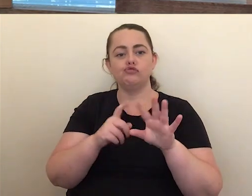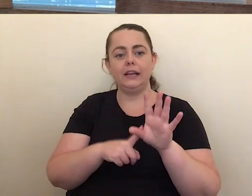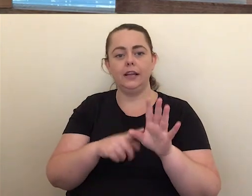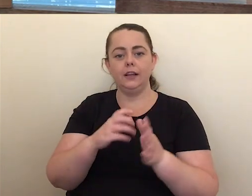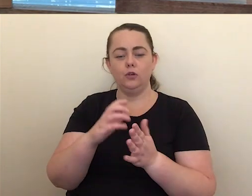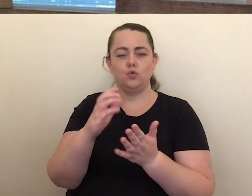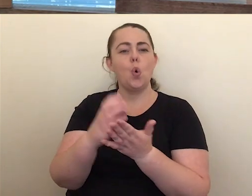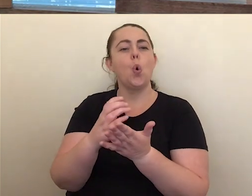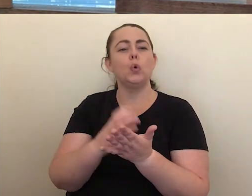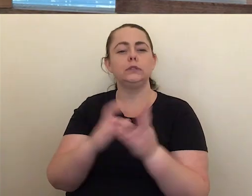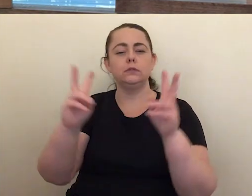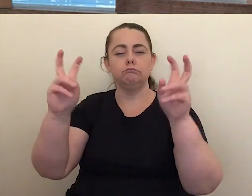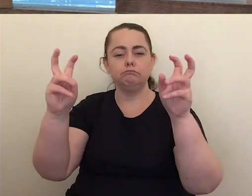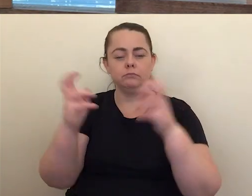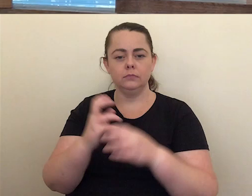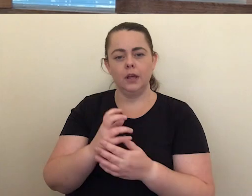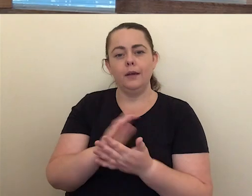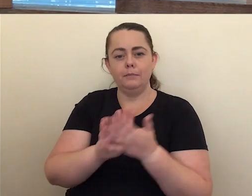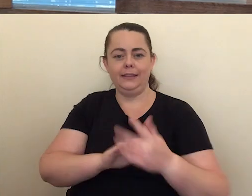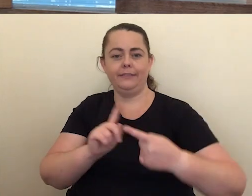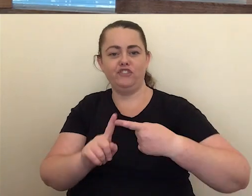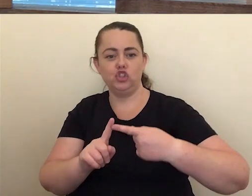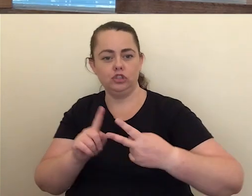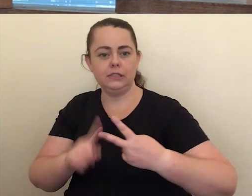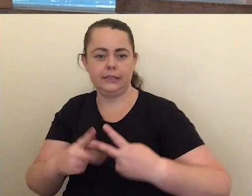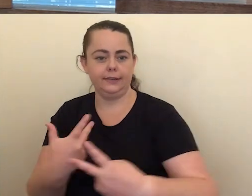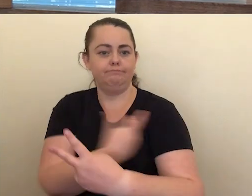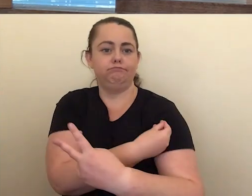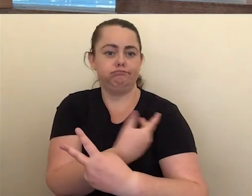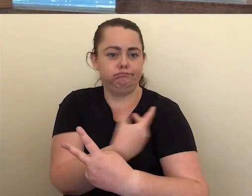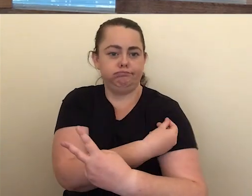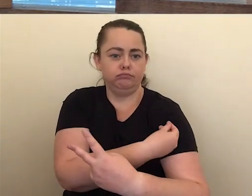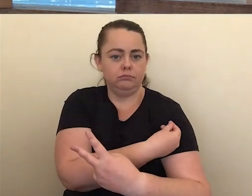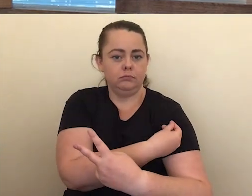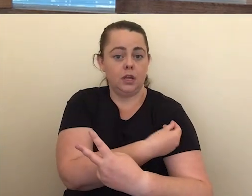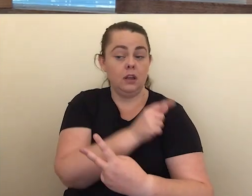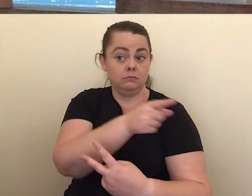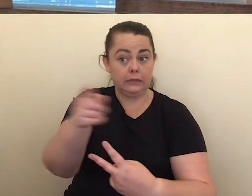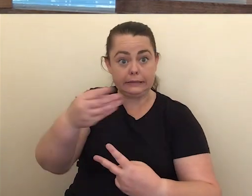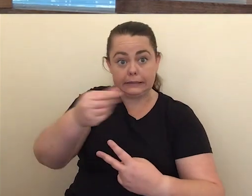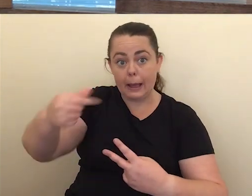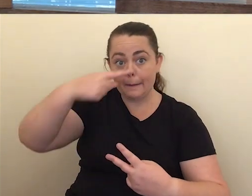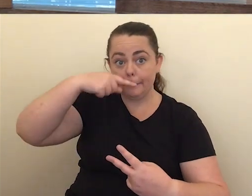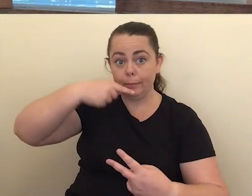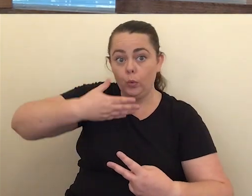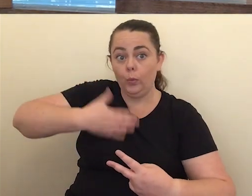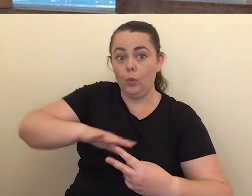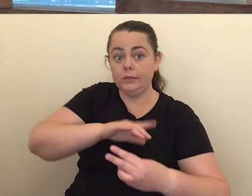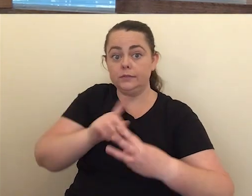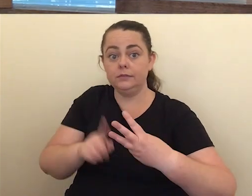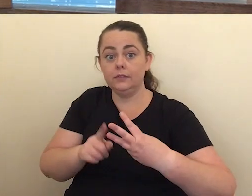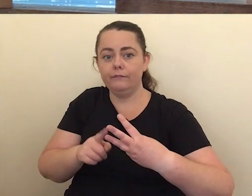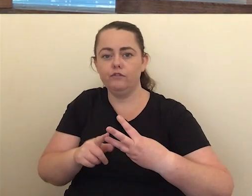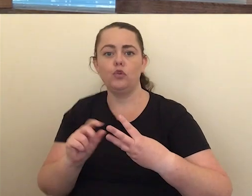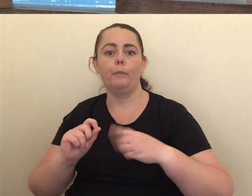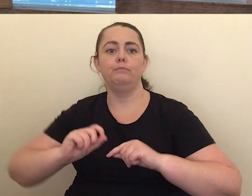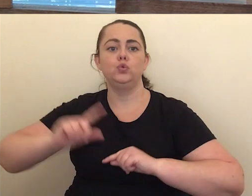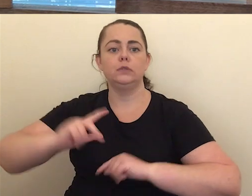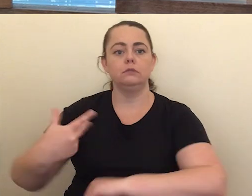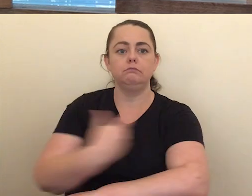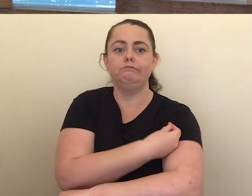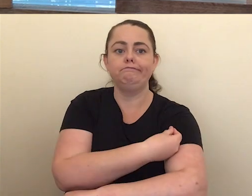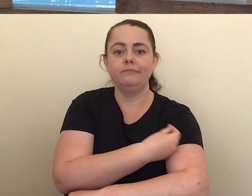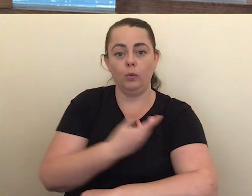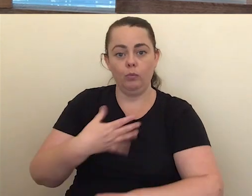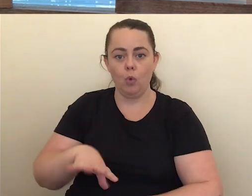interest in the potential for Novavax being used as a booster and we do expect that people who receive Novavax for a primary